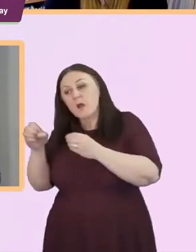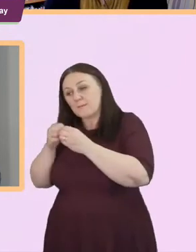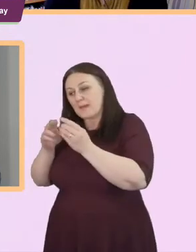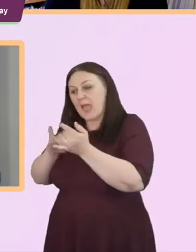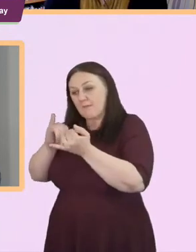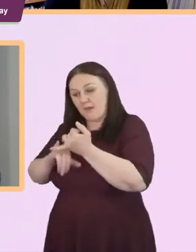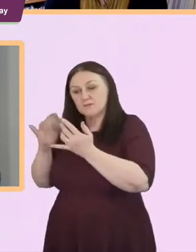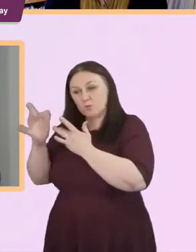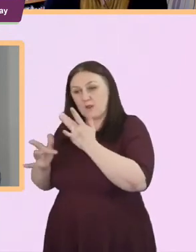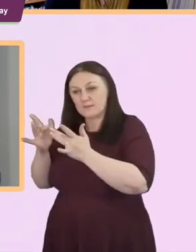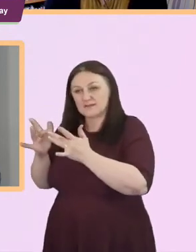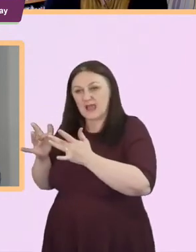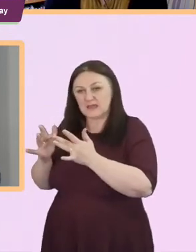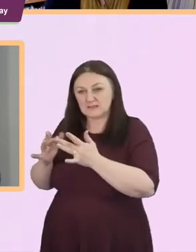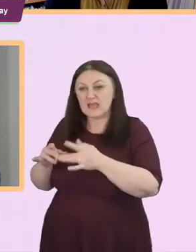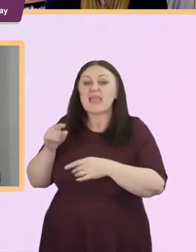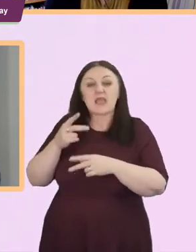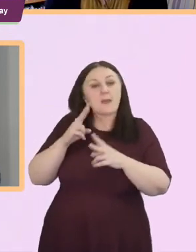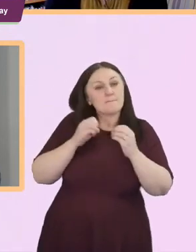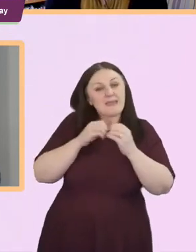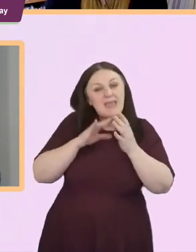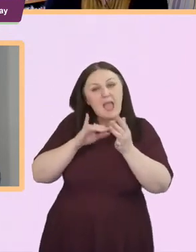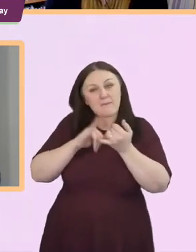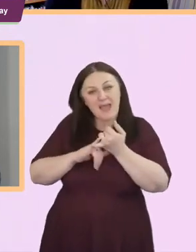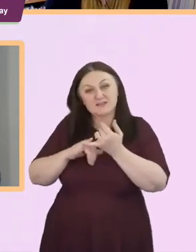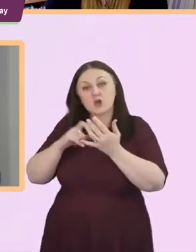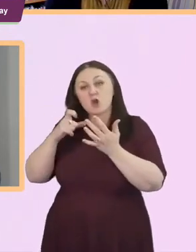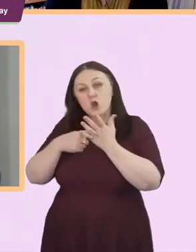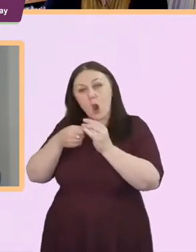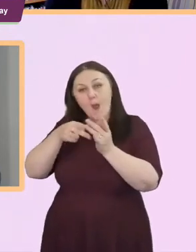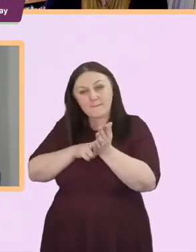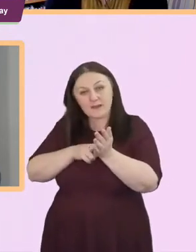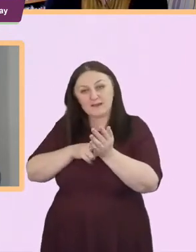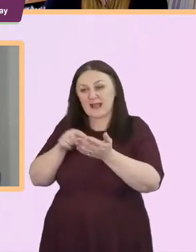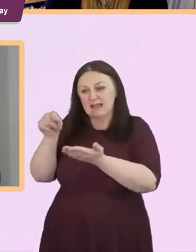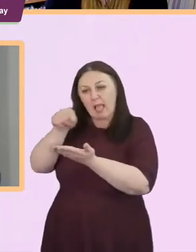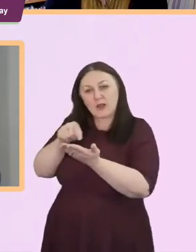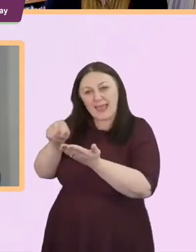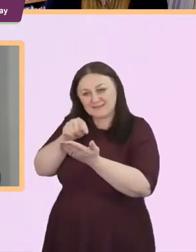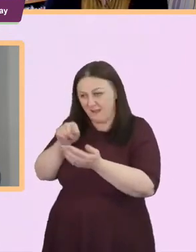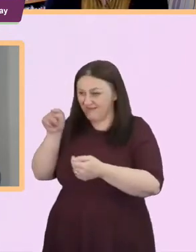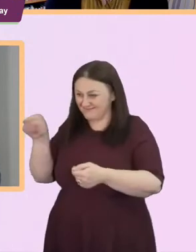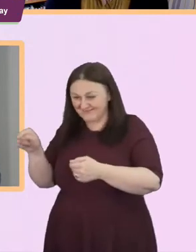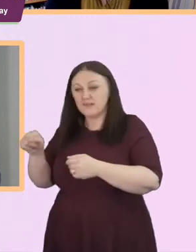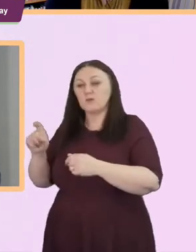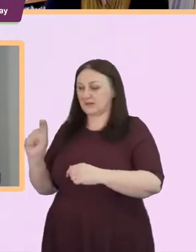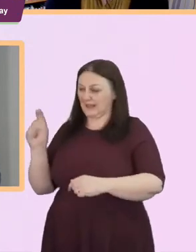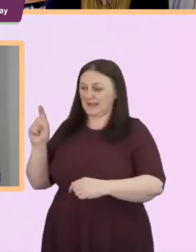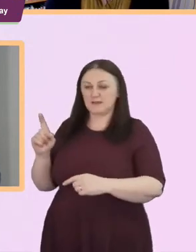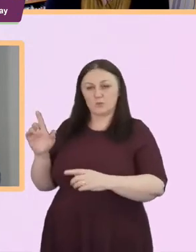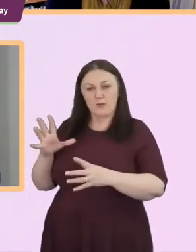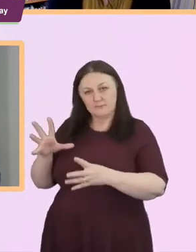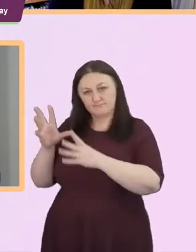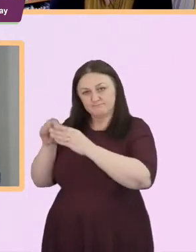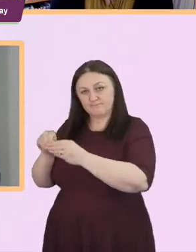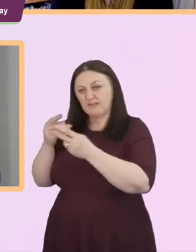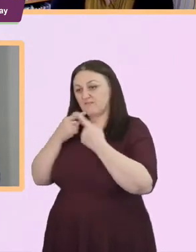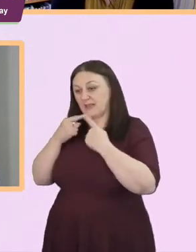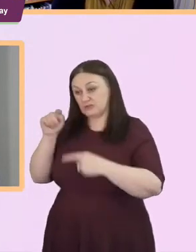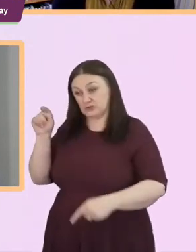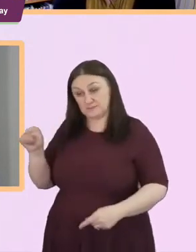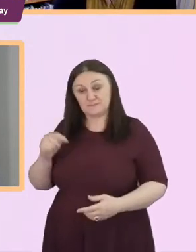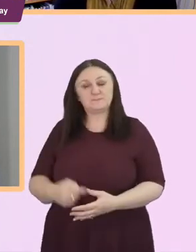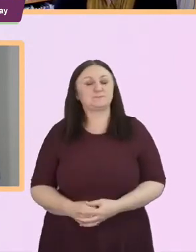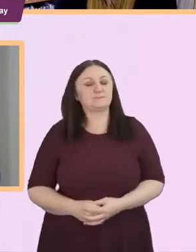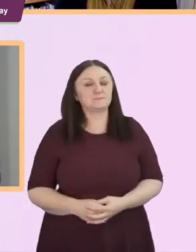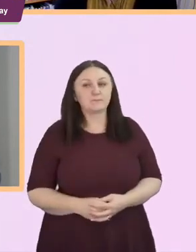for bms carbon calculator it will take you straight there that would be great brilliant thank you laura um